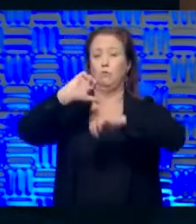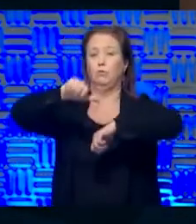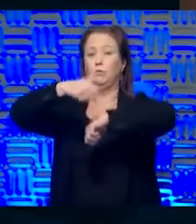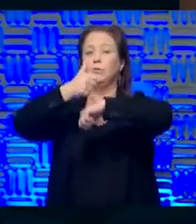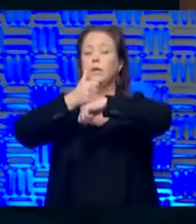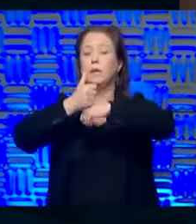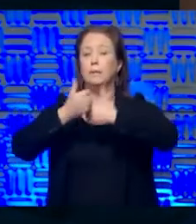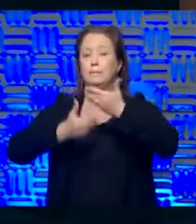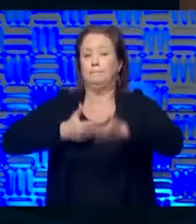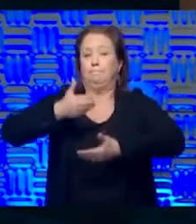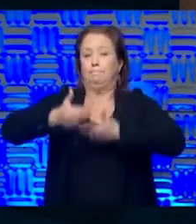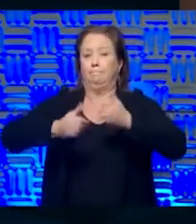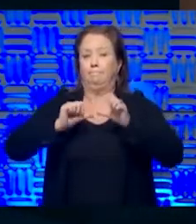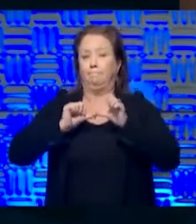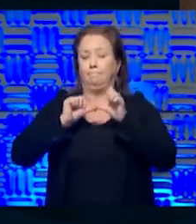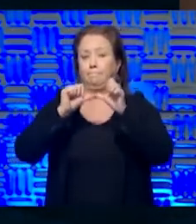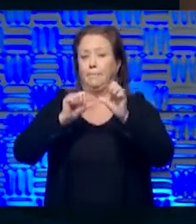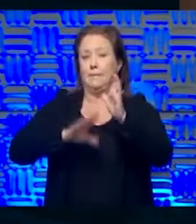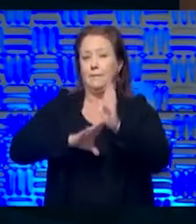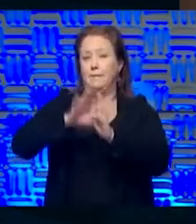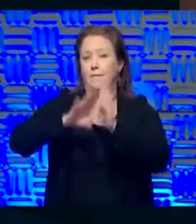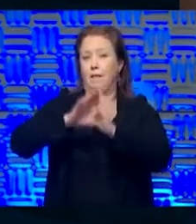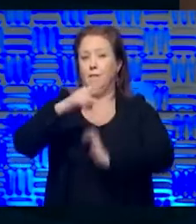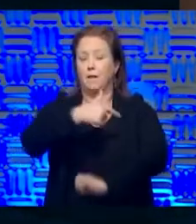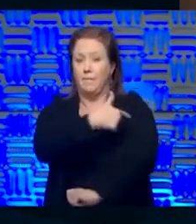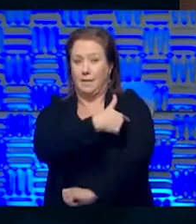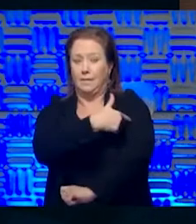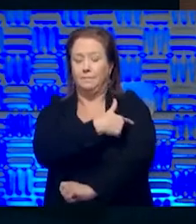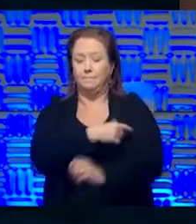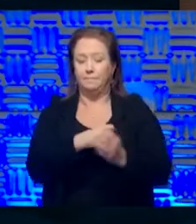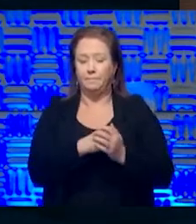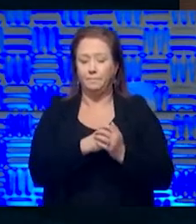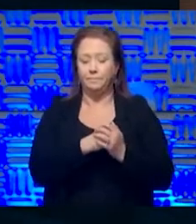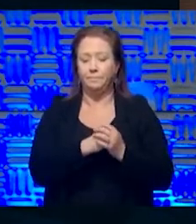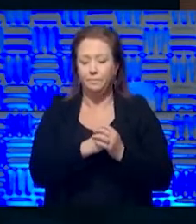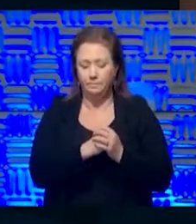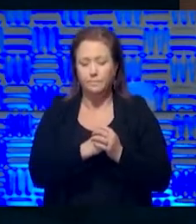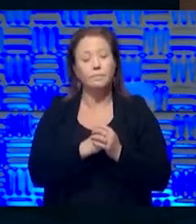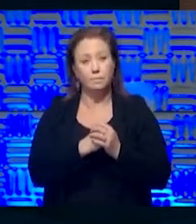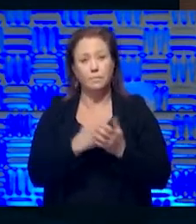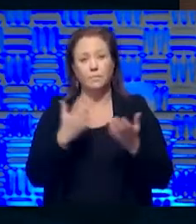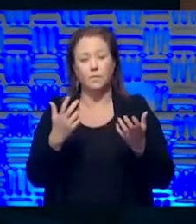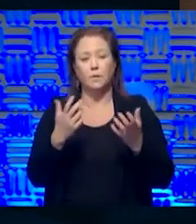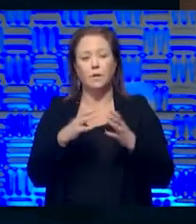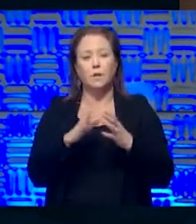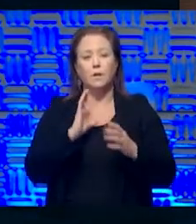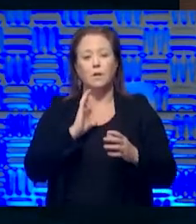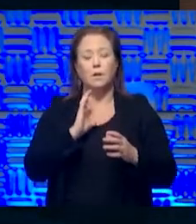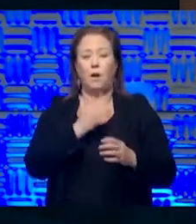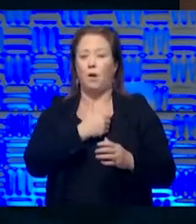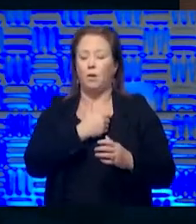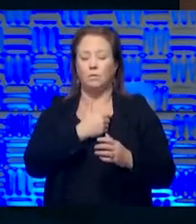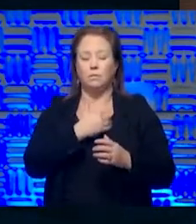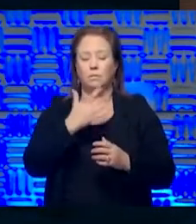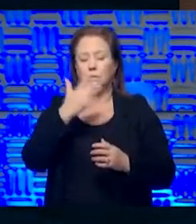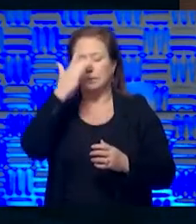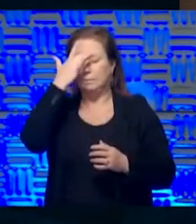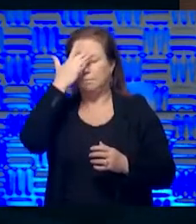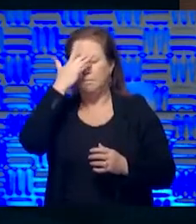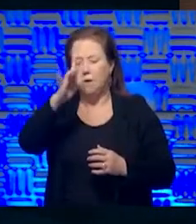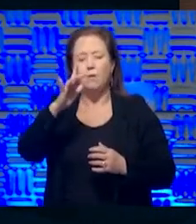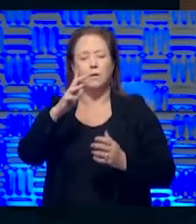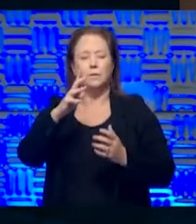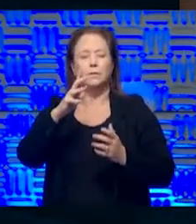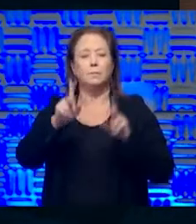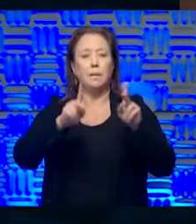the process forward with development of a vaccine. Uh, and so we're putting our best and brightest and a, and a lot of